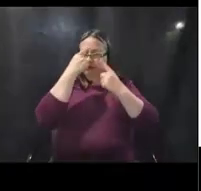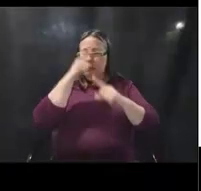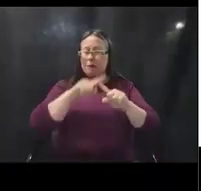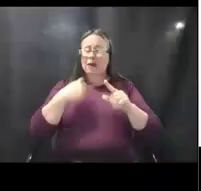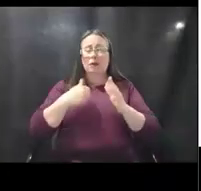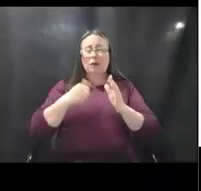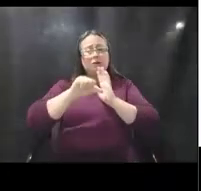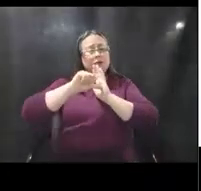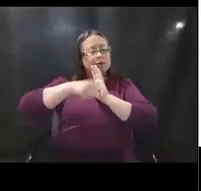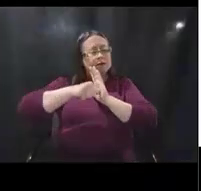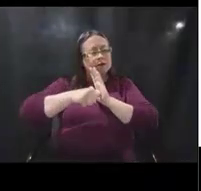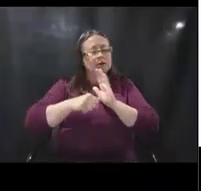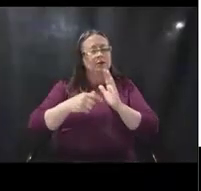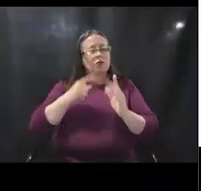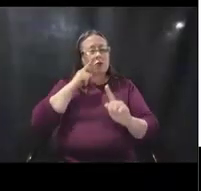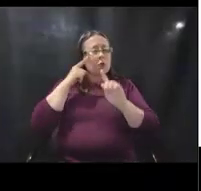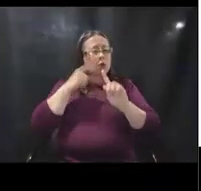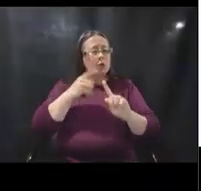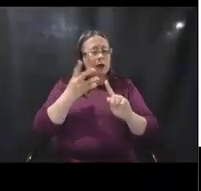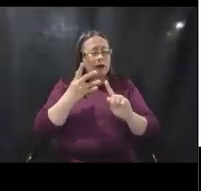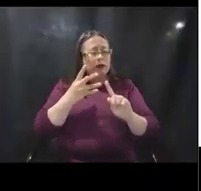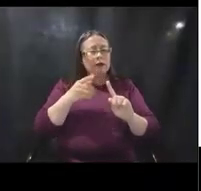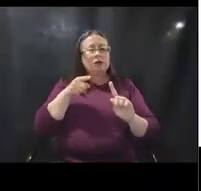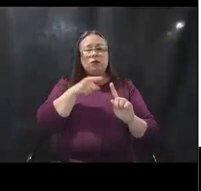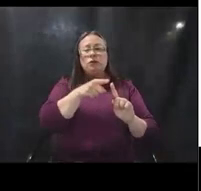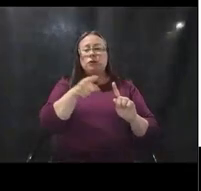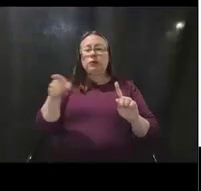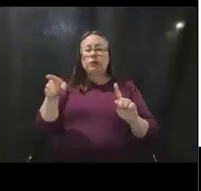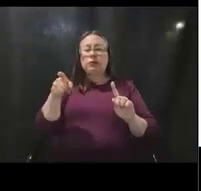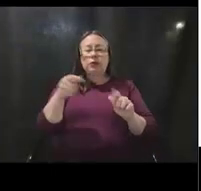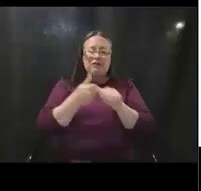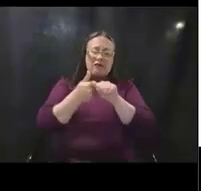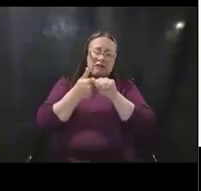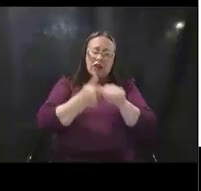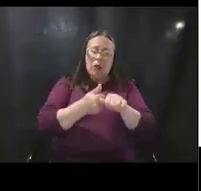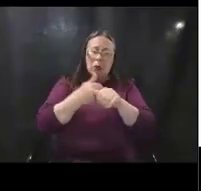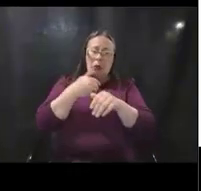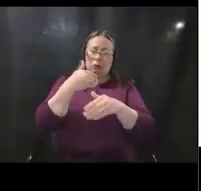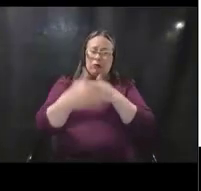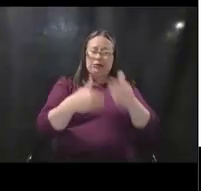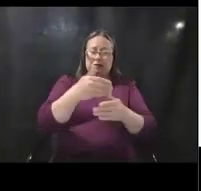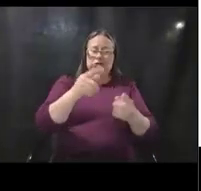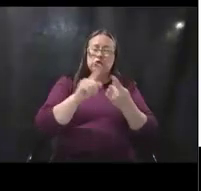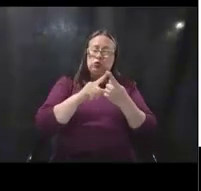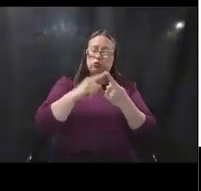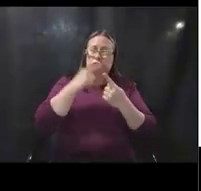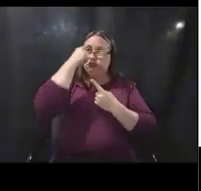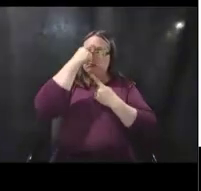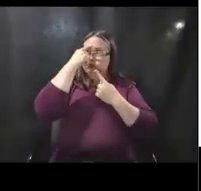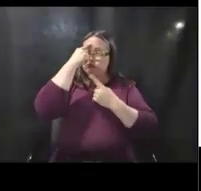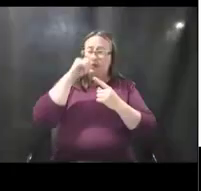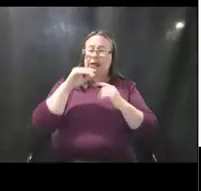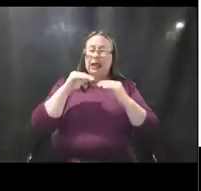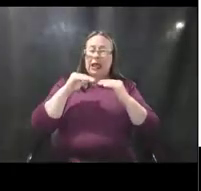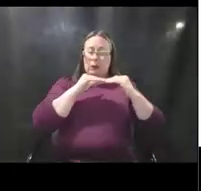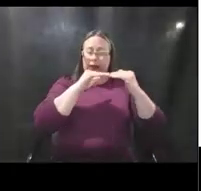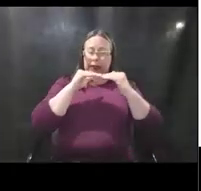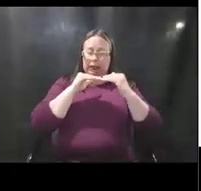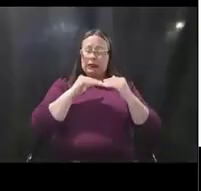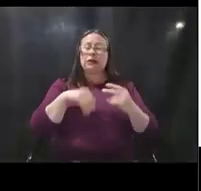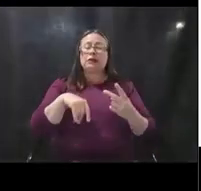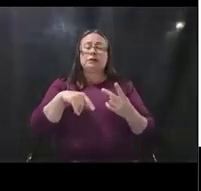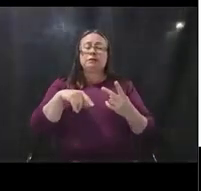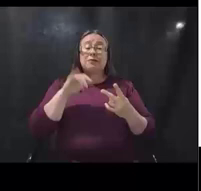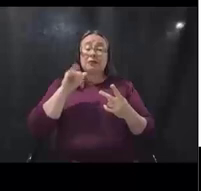that what we're looking for is that you are following the process to consider equity, but that that process is really